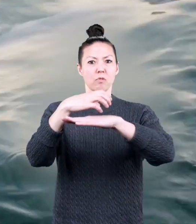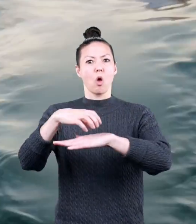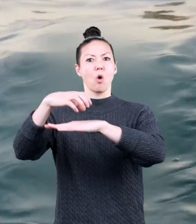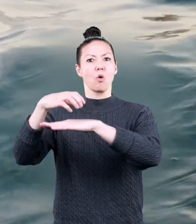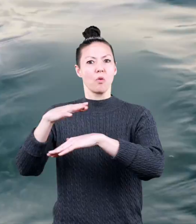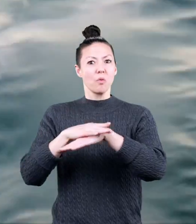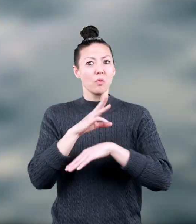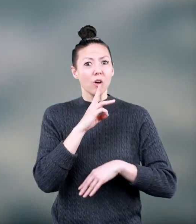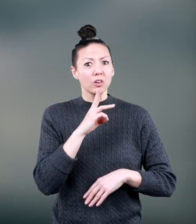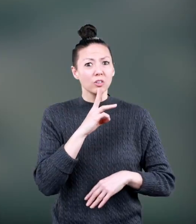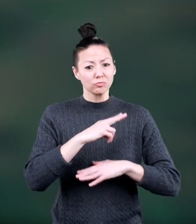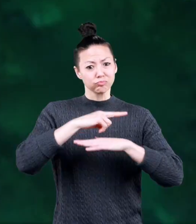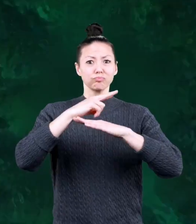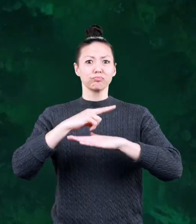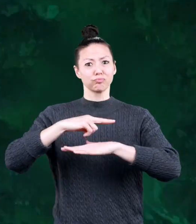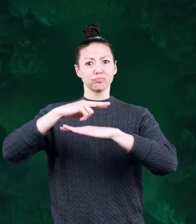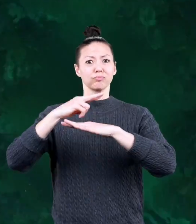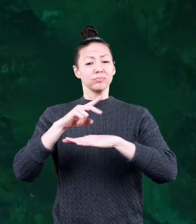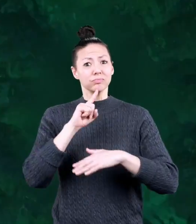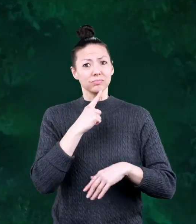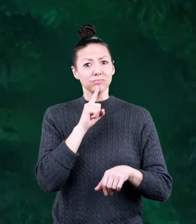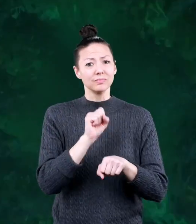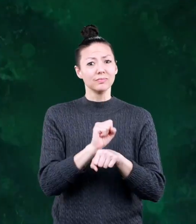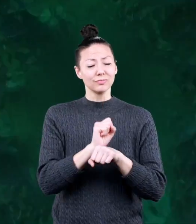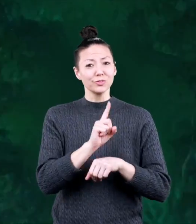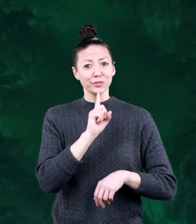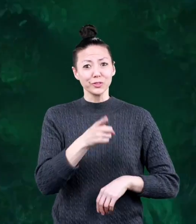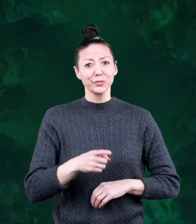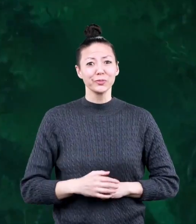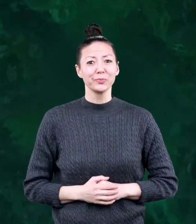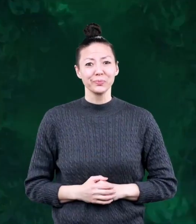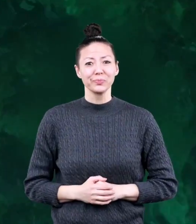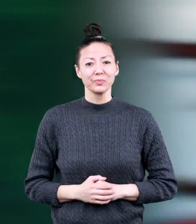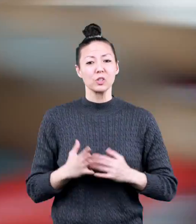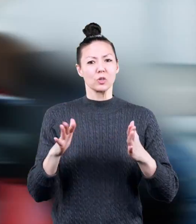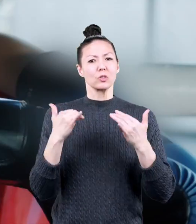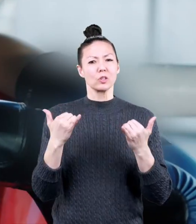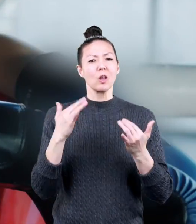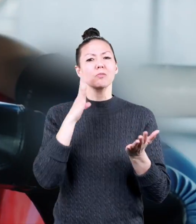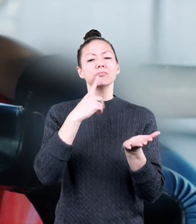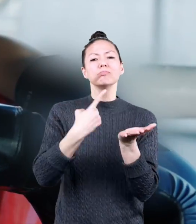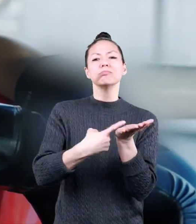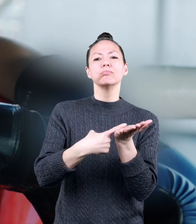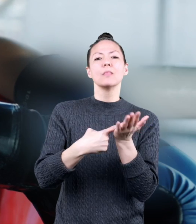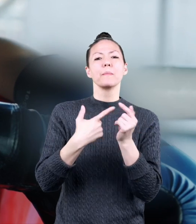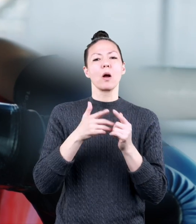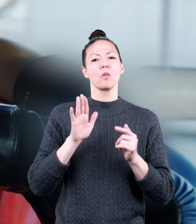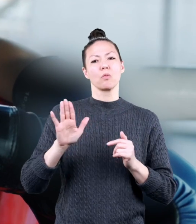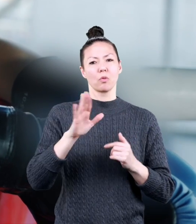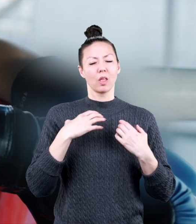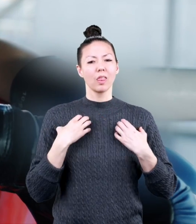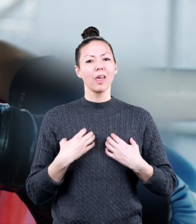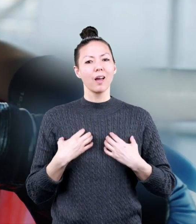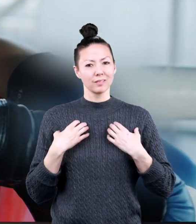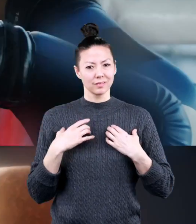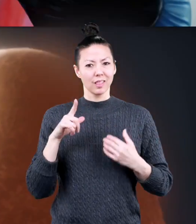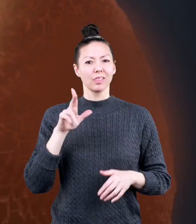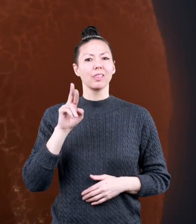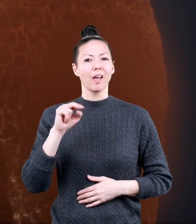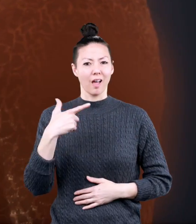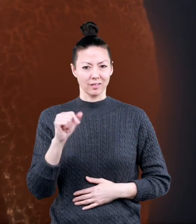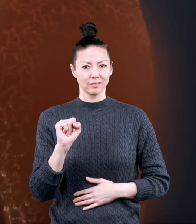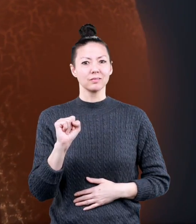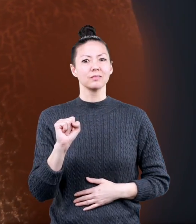organ that can float on water? Seriously, it's true. Today, we are going to talk all